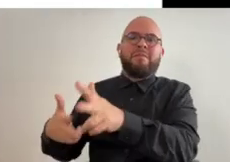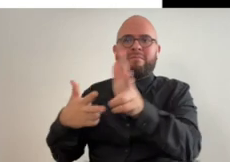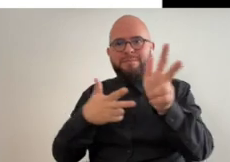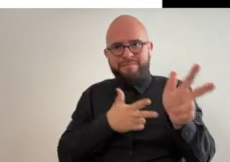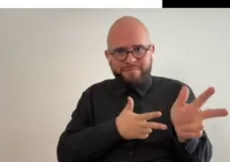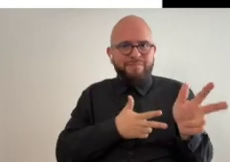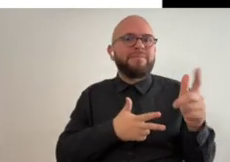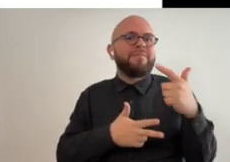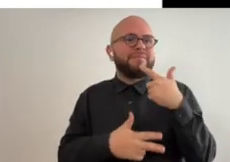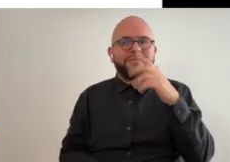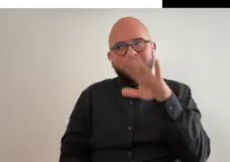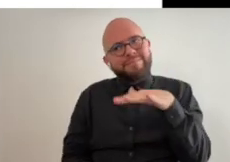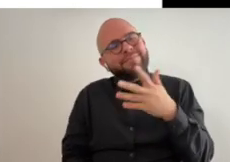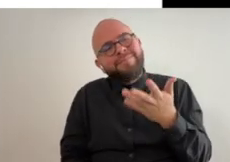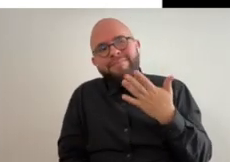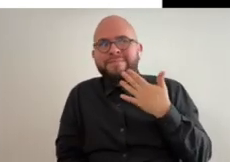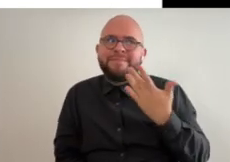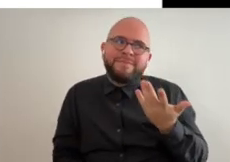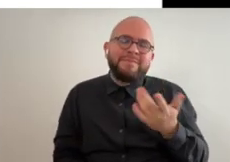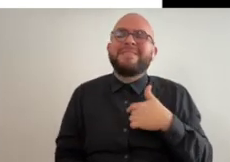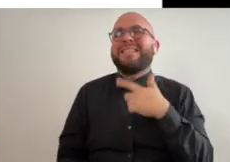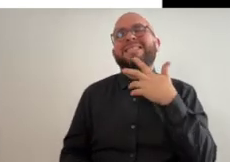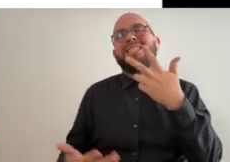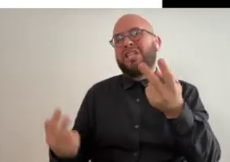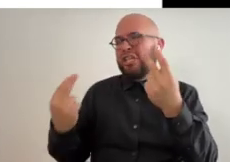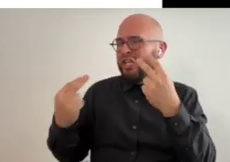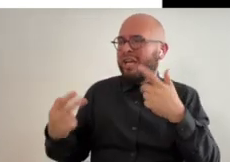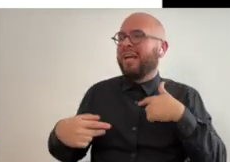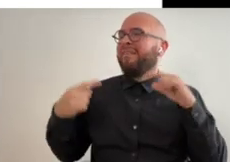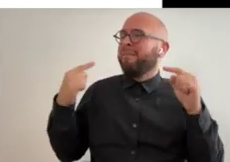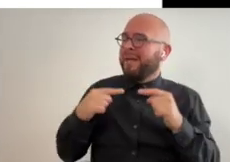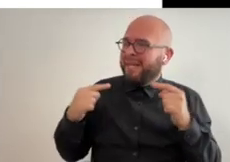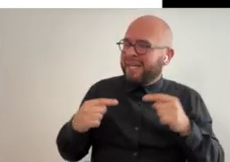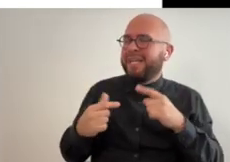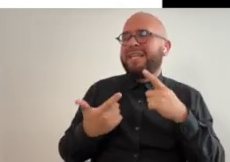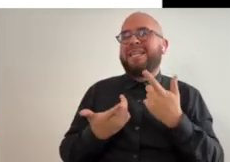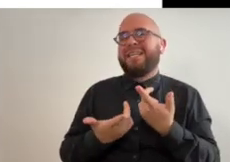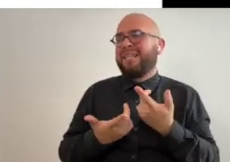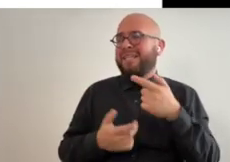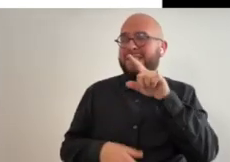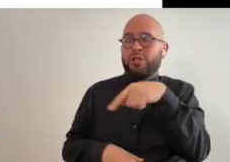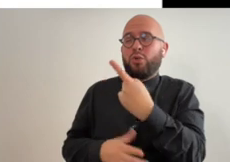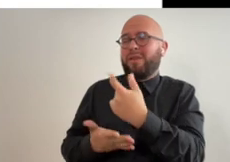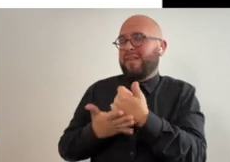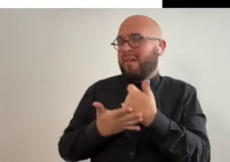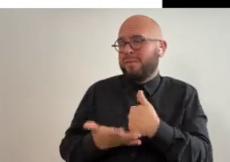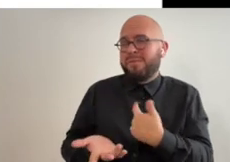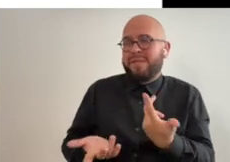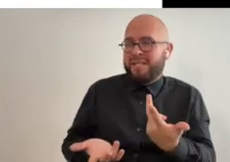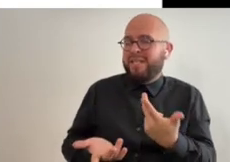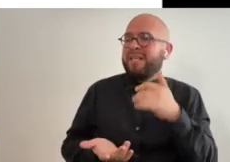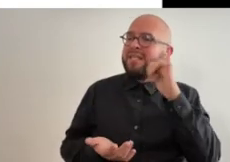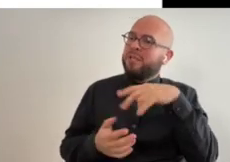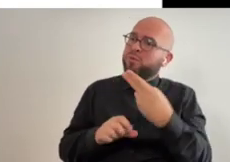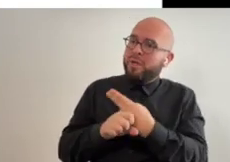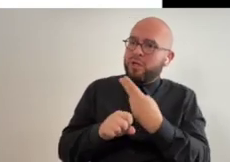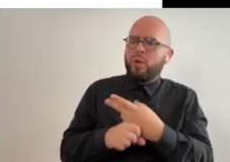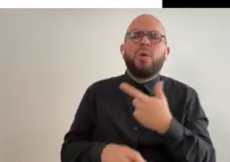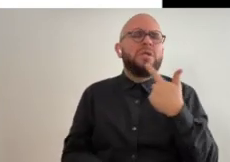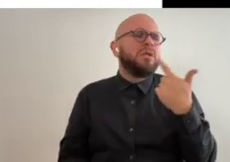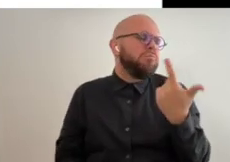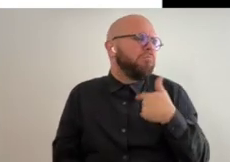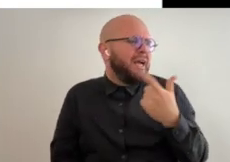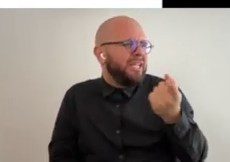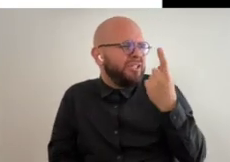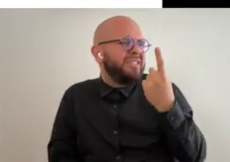pulled us over and was like oh yeah you know so i just was like yeah look i have pain this is the only thing that